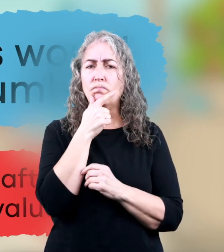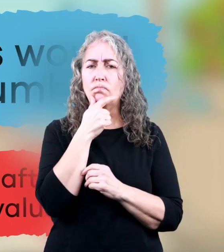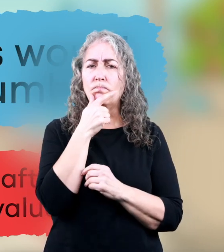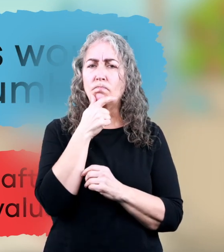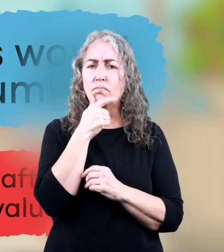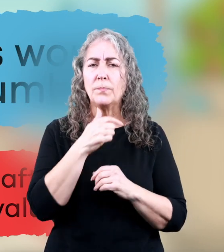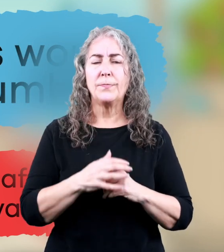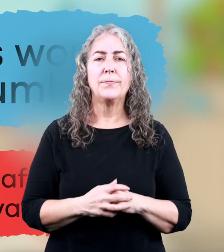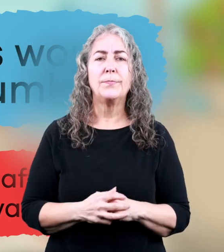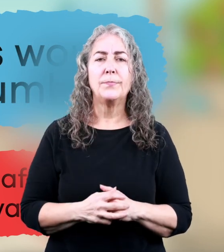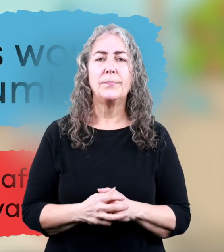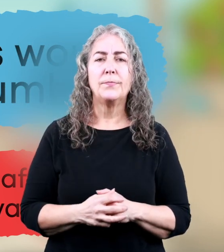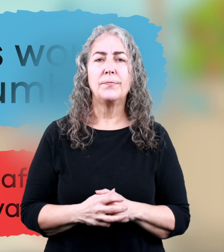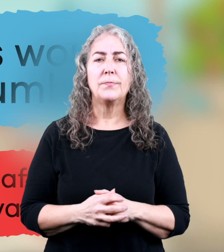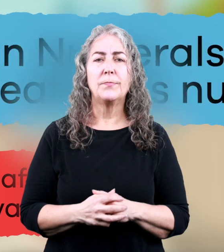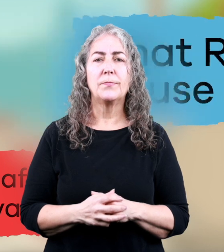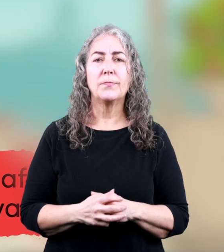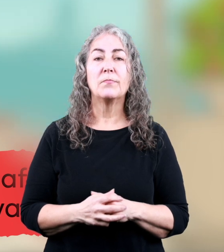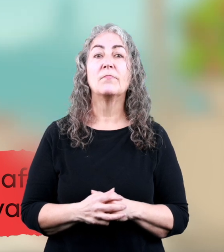this number?